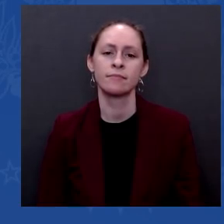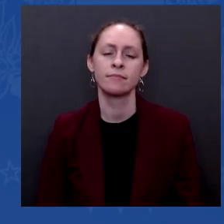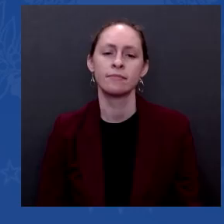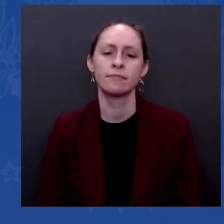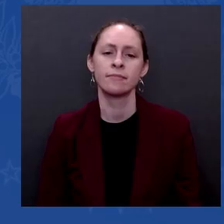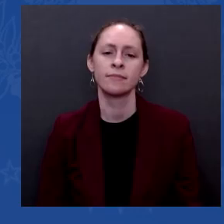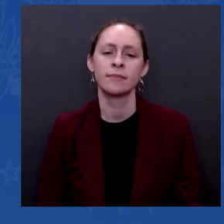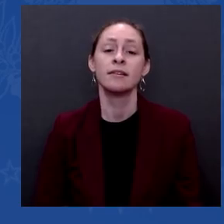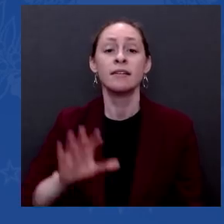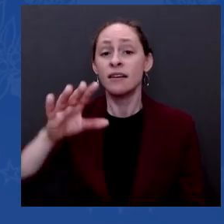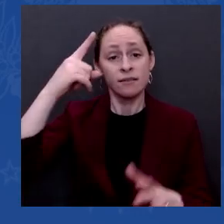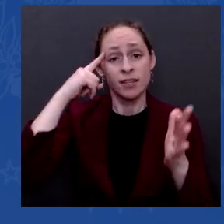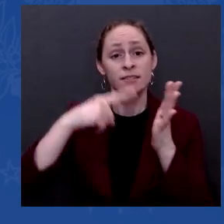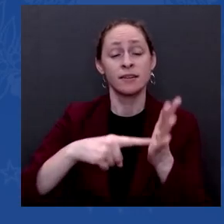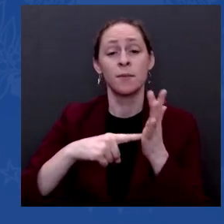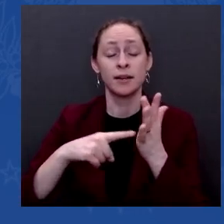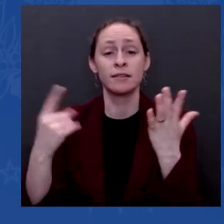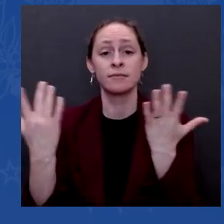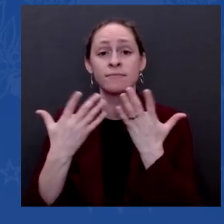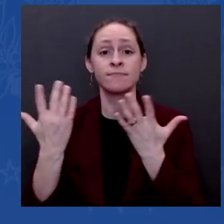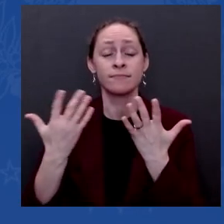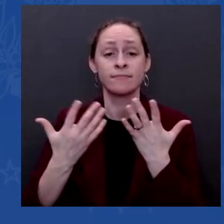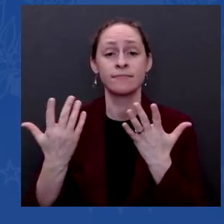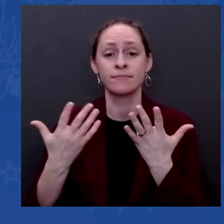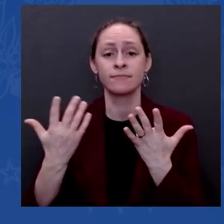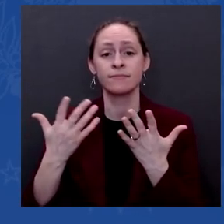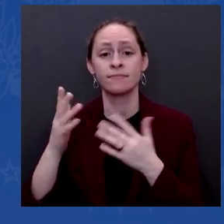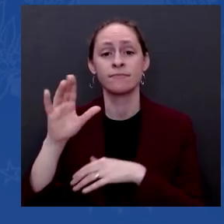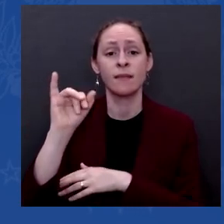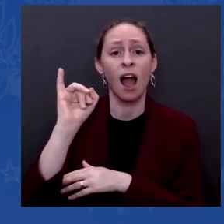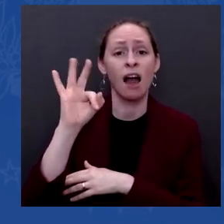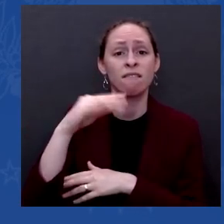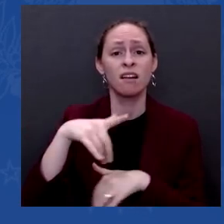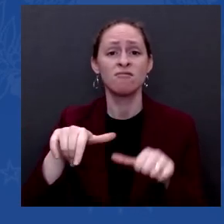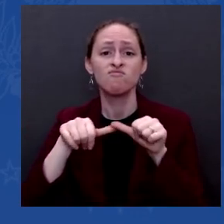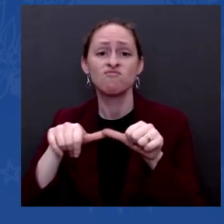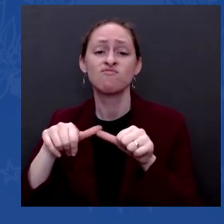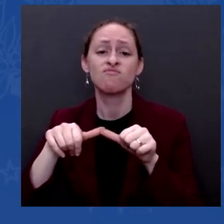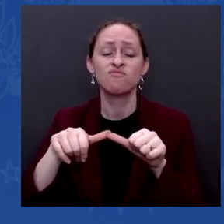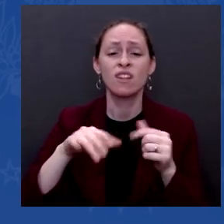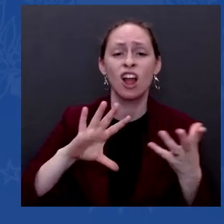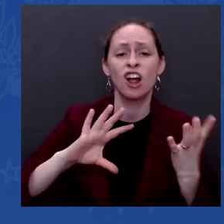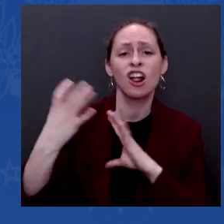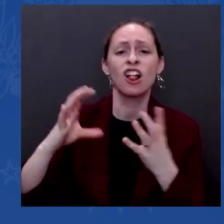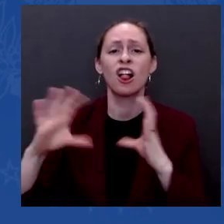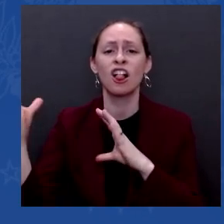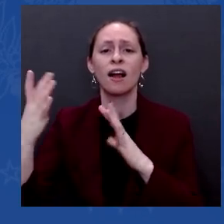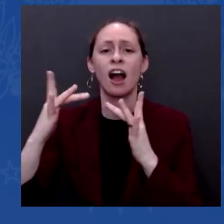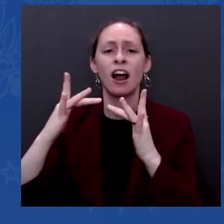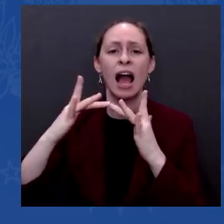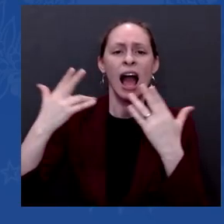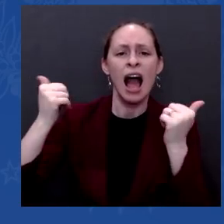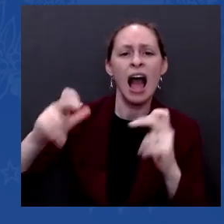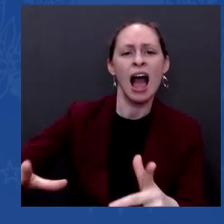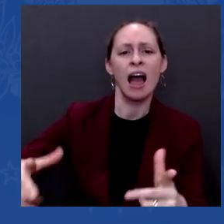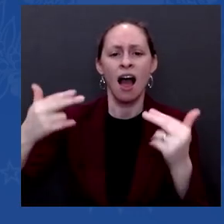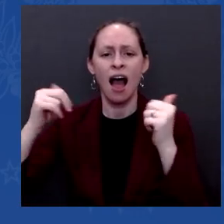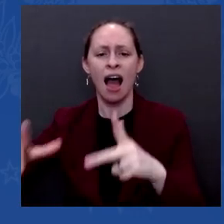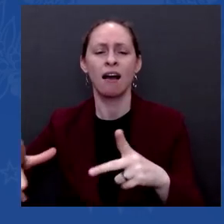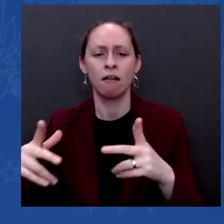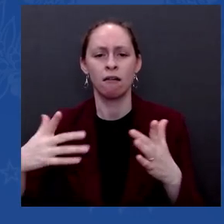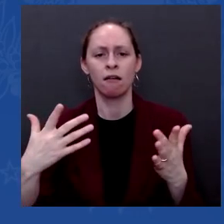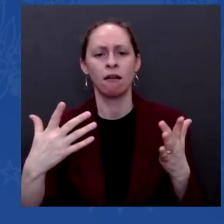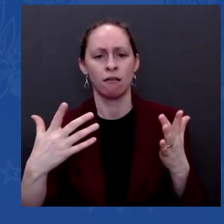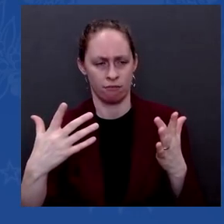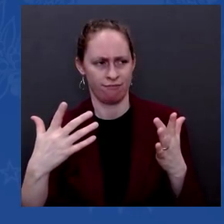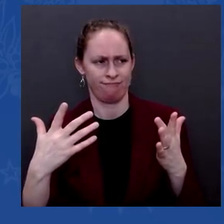Well, we can respond the same way, with cyber. They have FSB people in Ukraine now trying